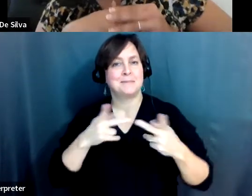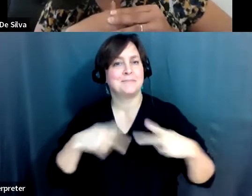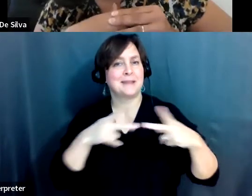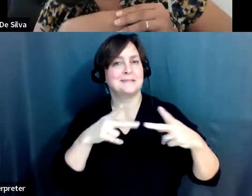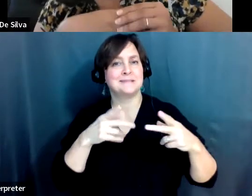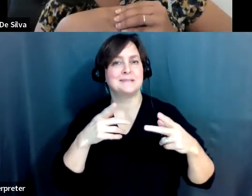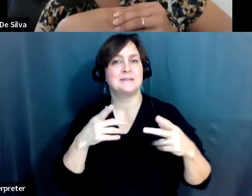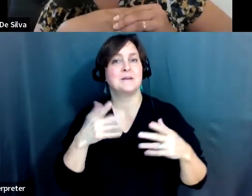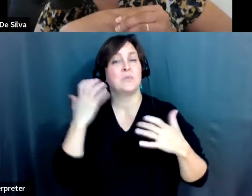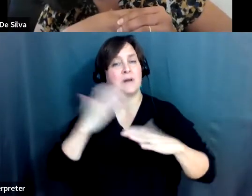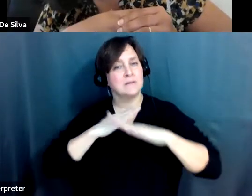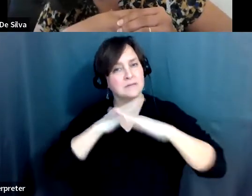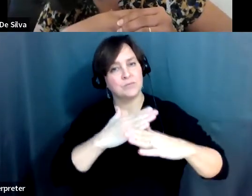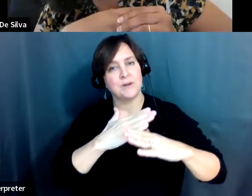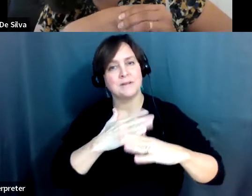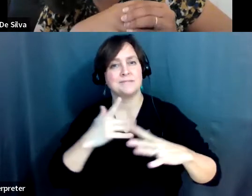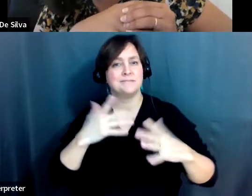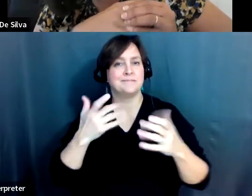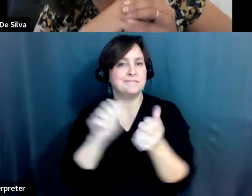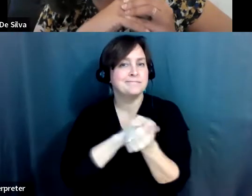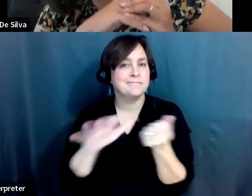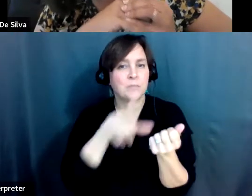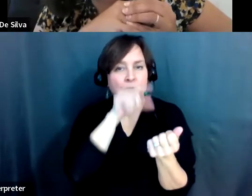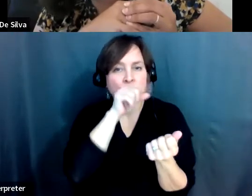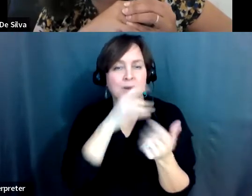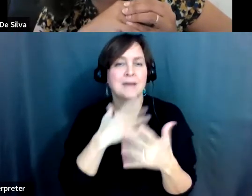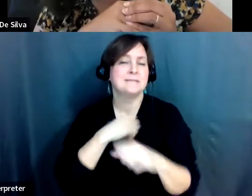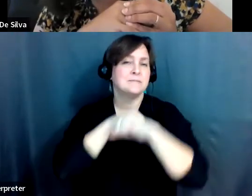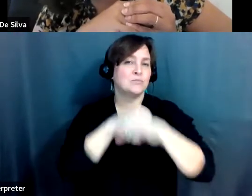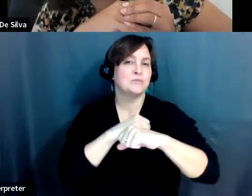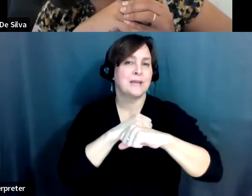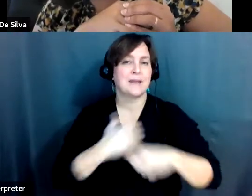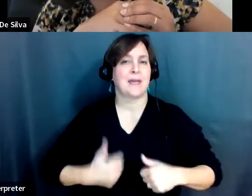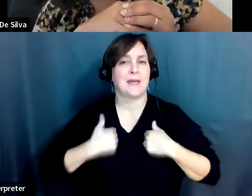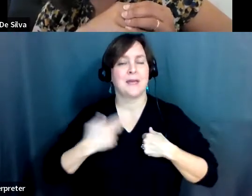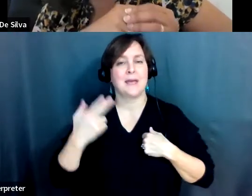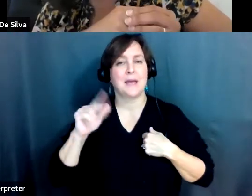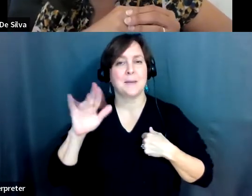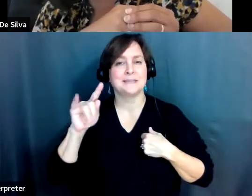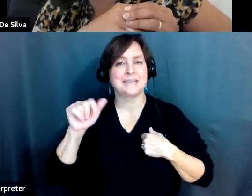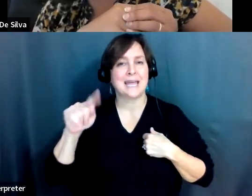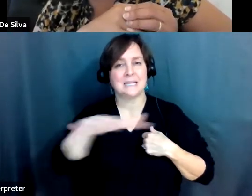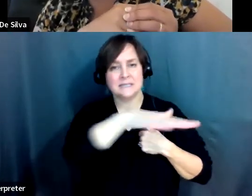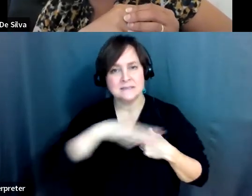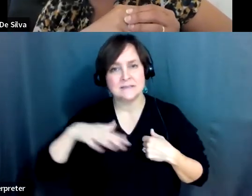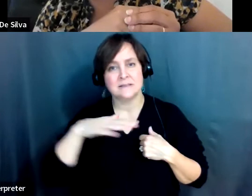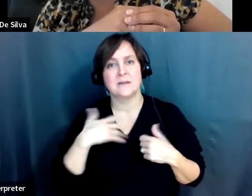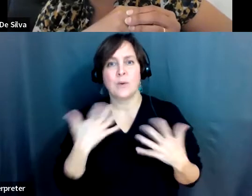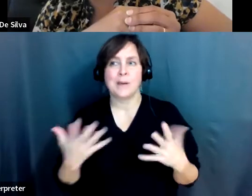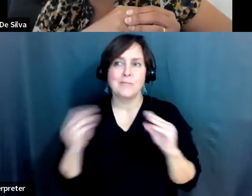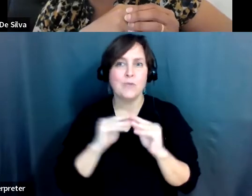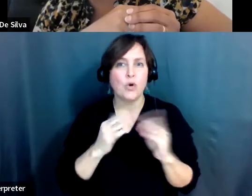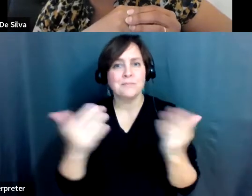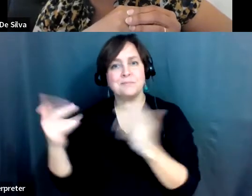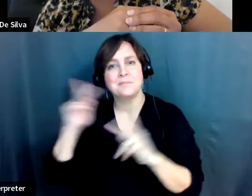extinctions, to safeguard habitats, and to build capacity for bird conservation. We want more people to enjoy and care for